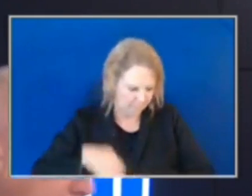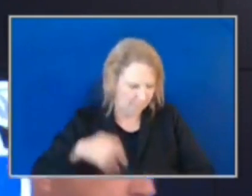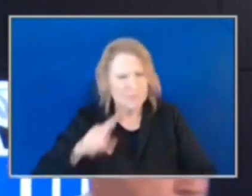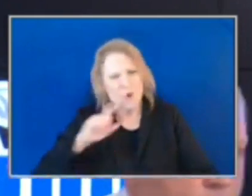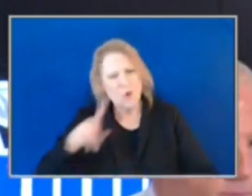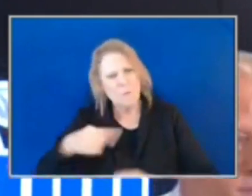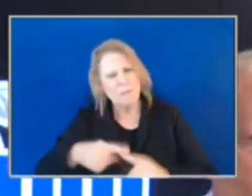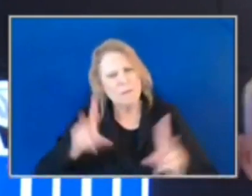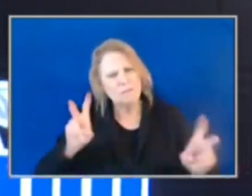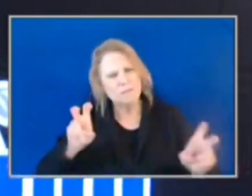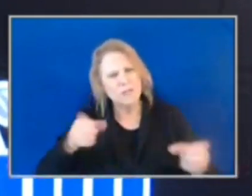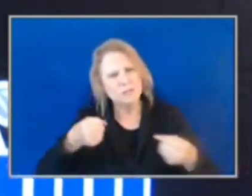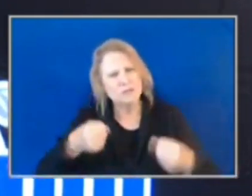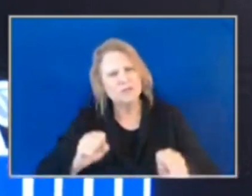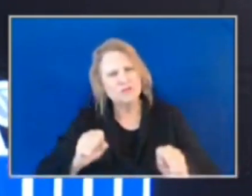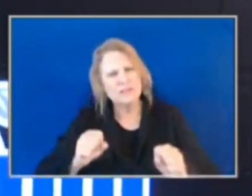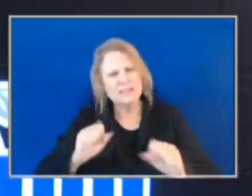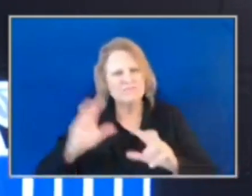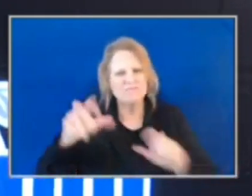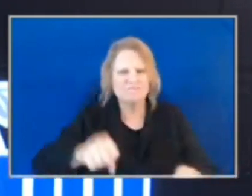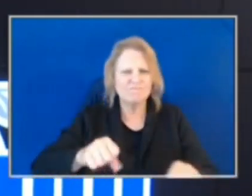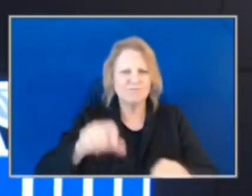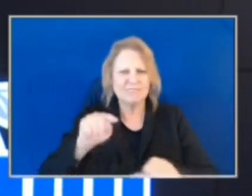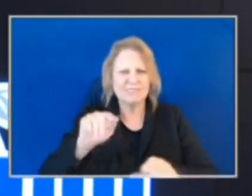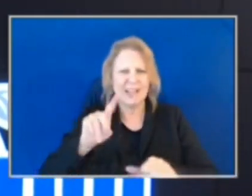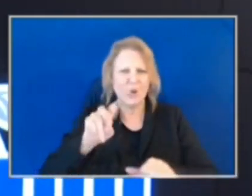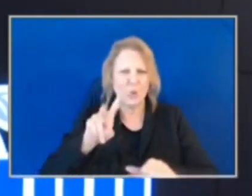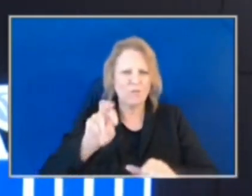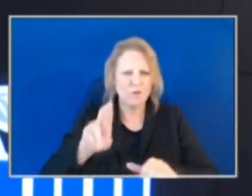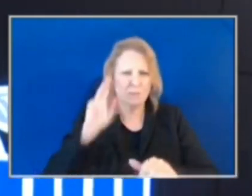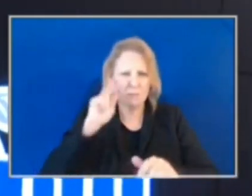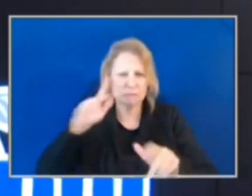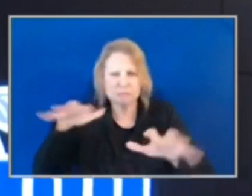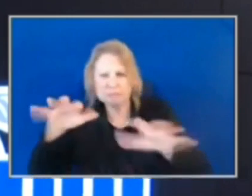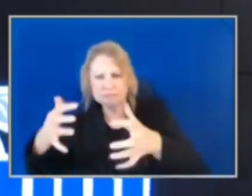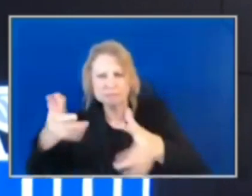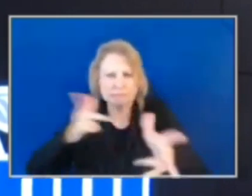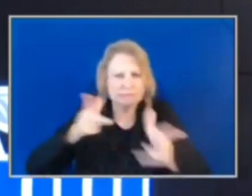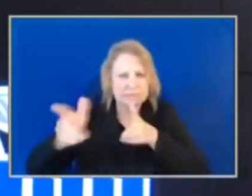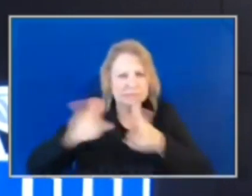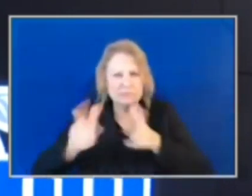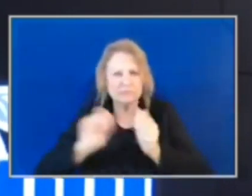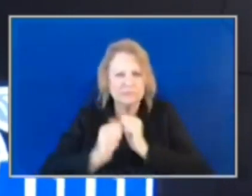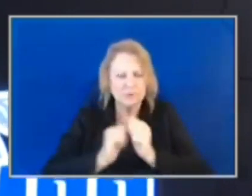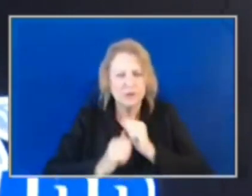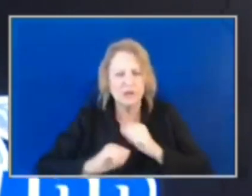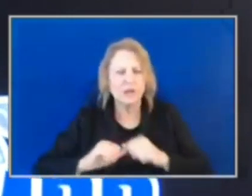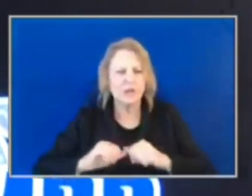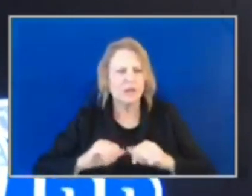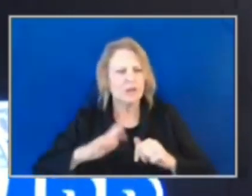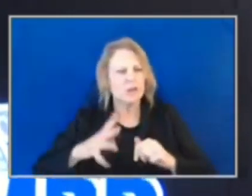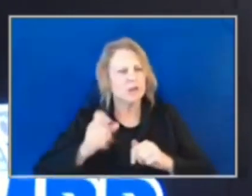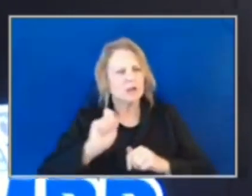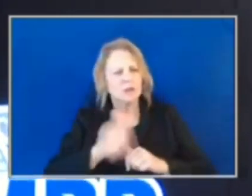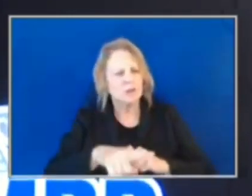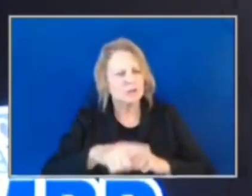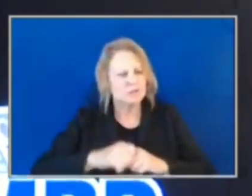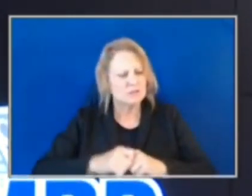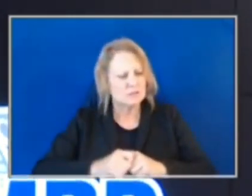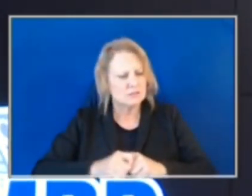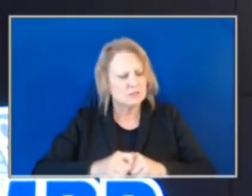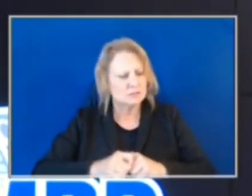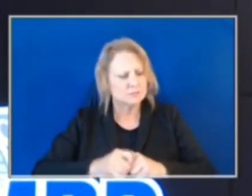How much will this help you going forward? I mean, being able to not only sight people watching, people